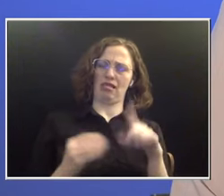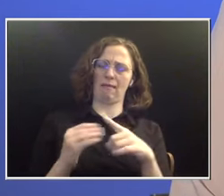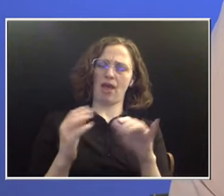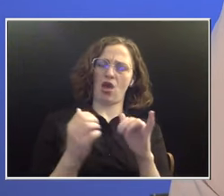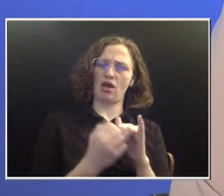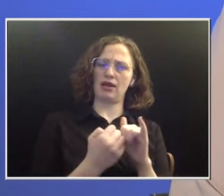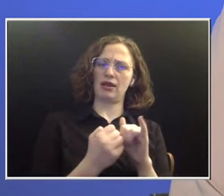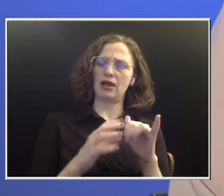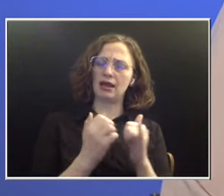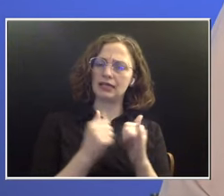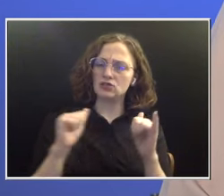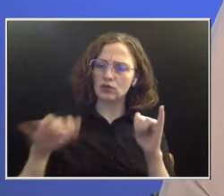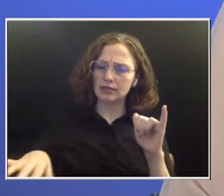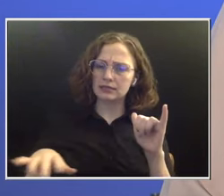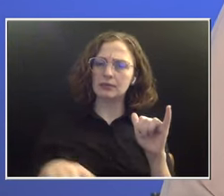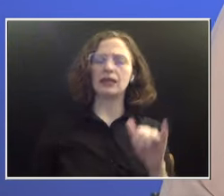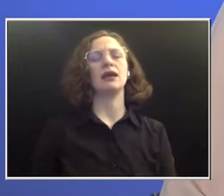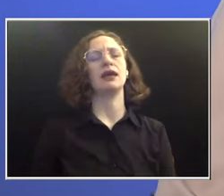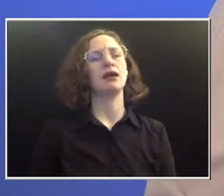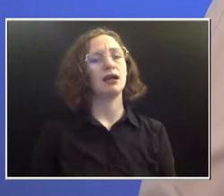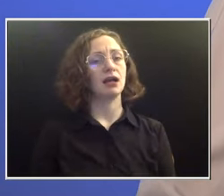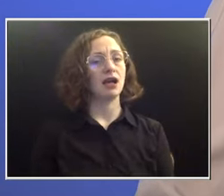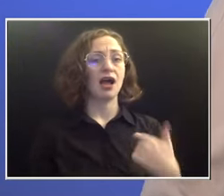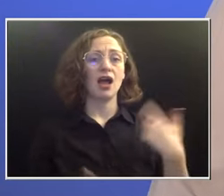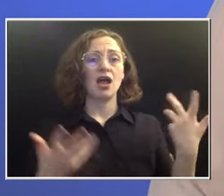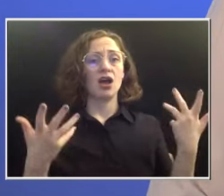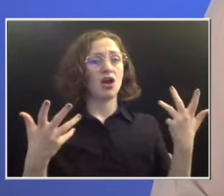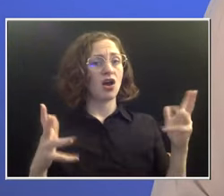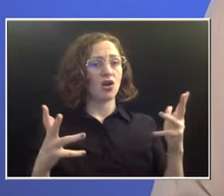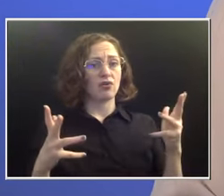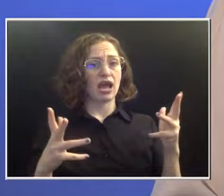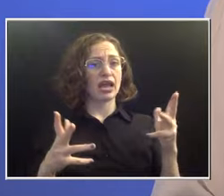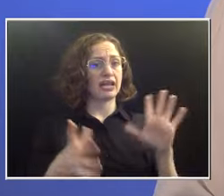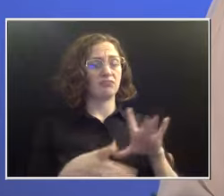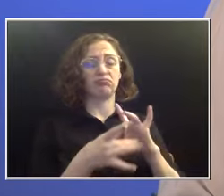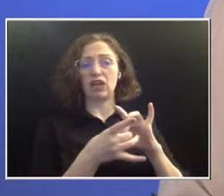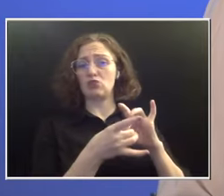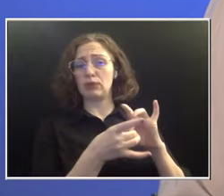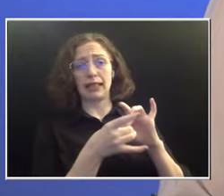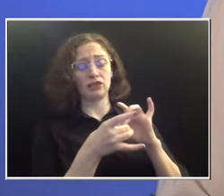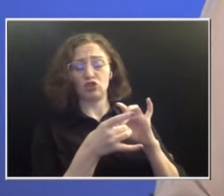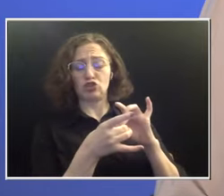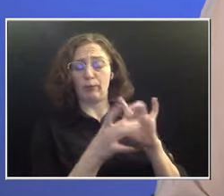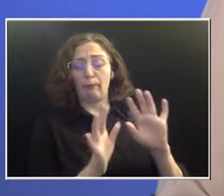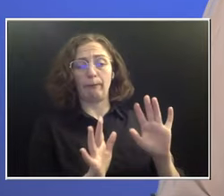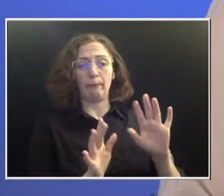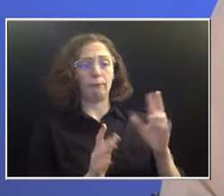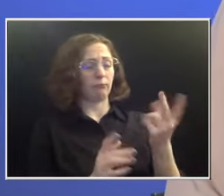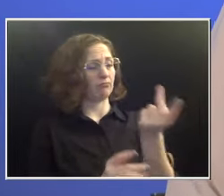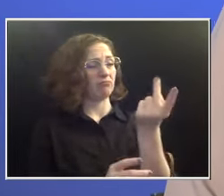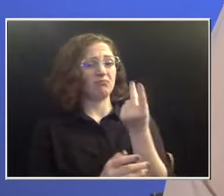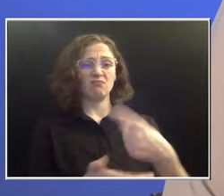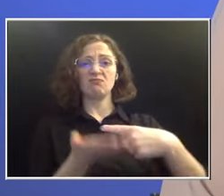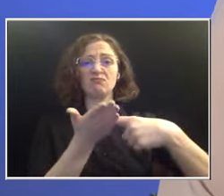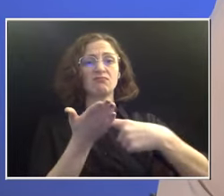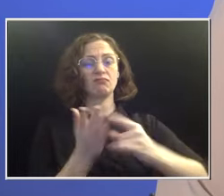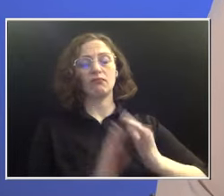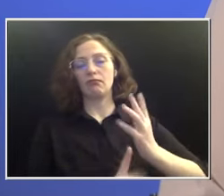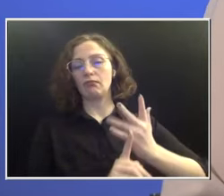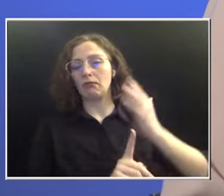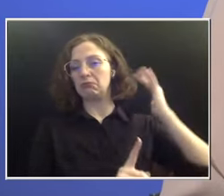that was something that, you know, I was already in a relationship. That's something that we had already talked about long before this diagnosis came along,